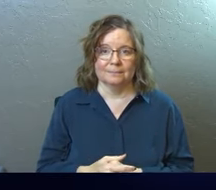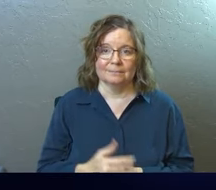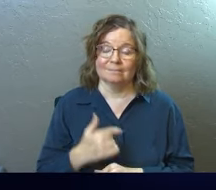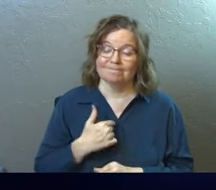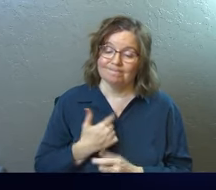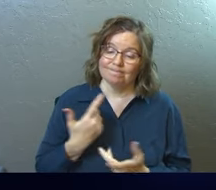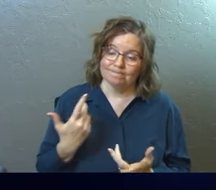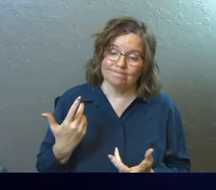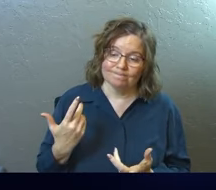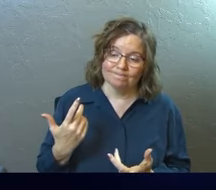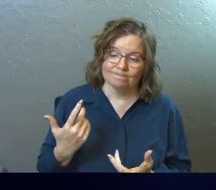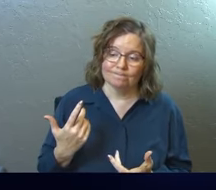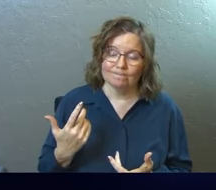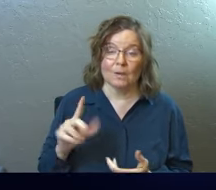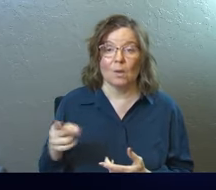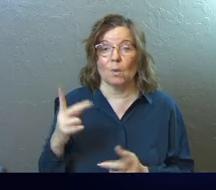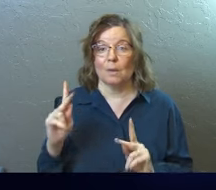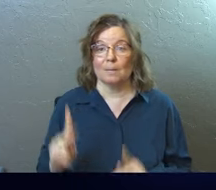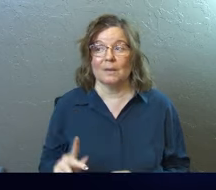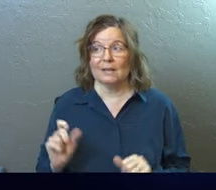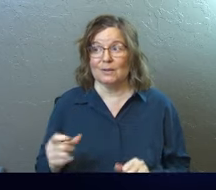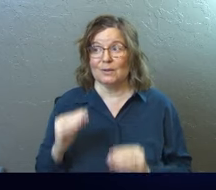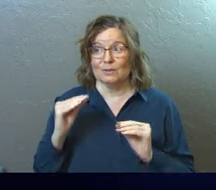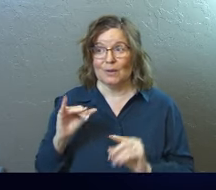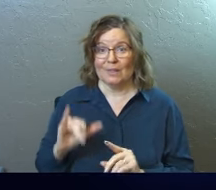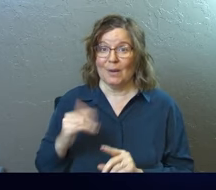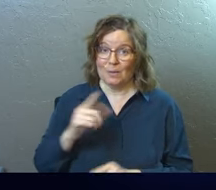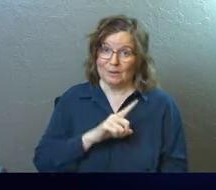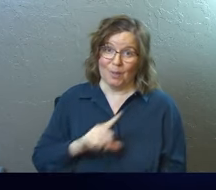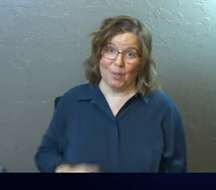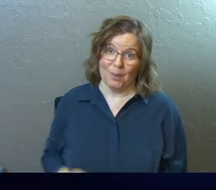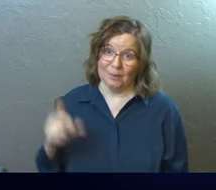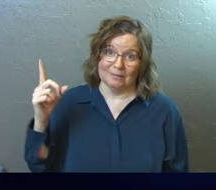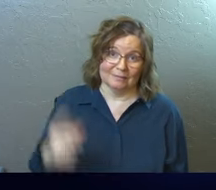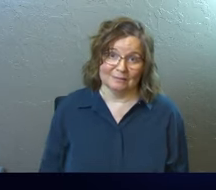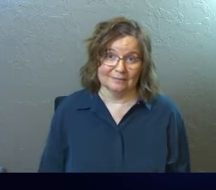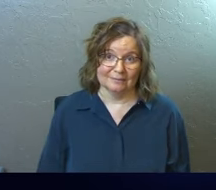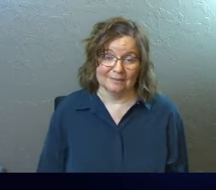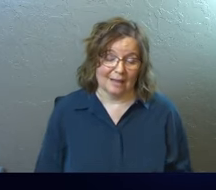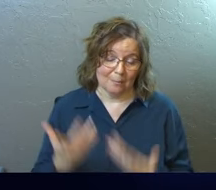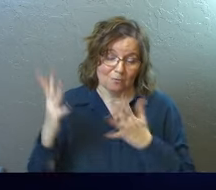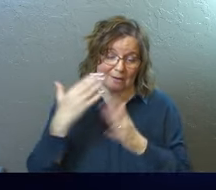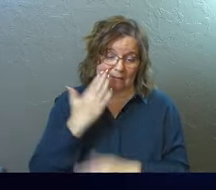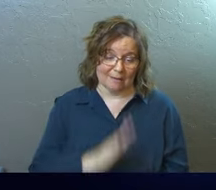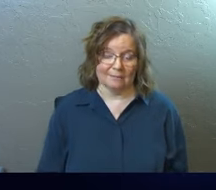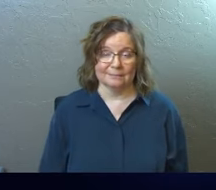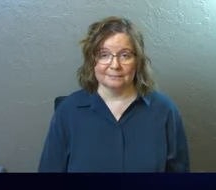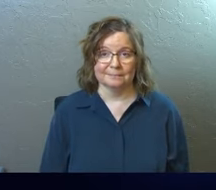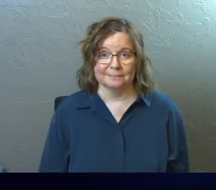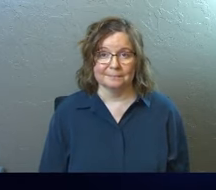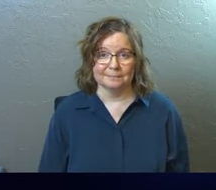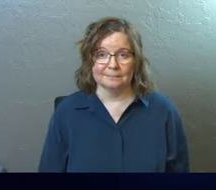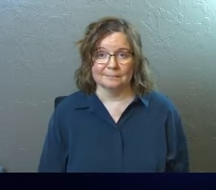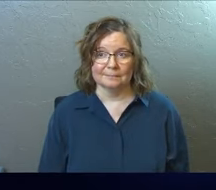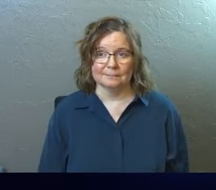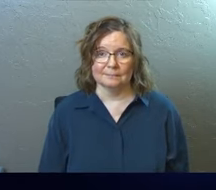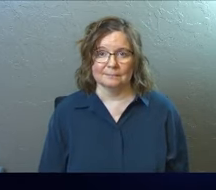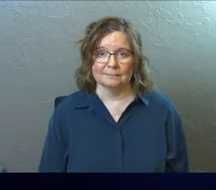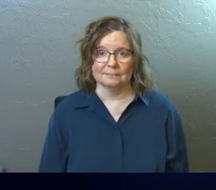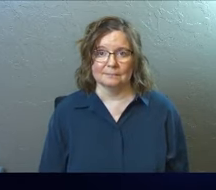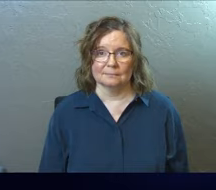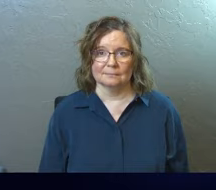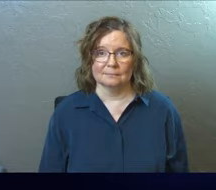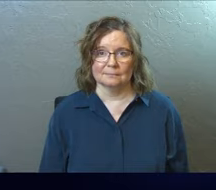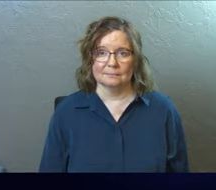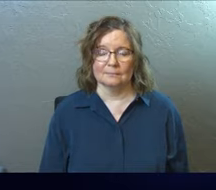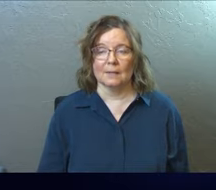And I'm like, the only person that could have taught you that was the Lord. Praise God. Praise God.